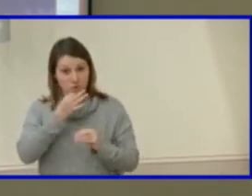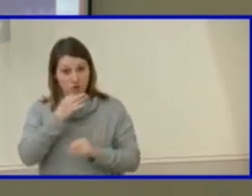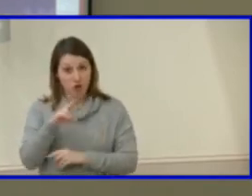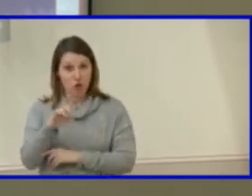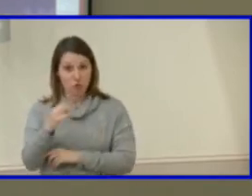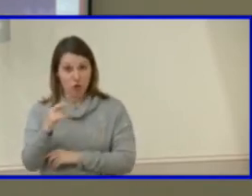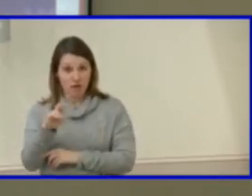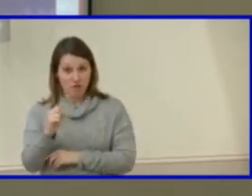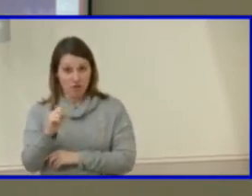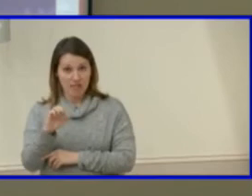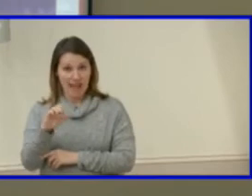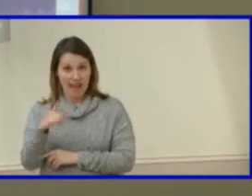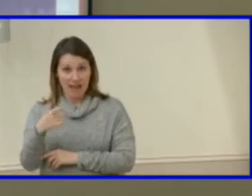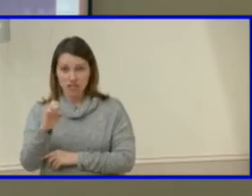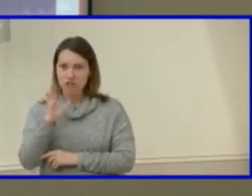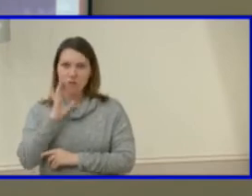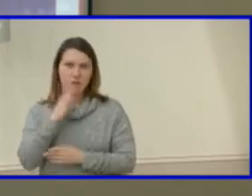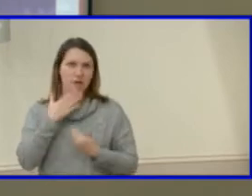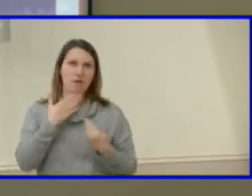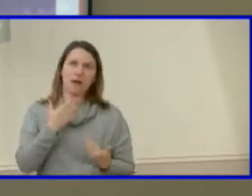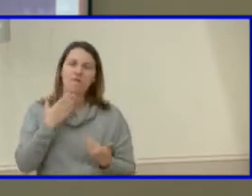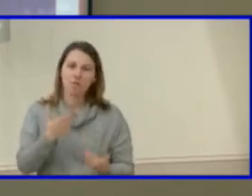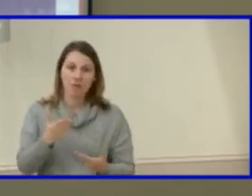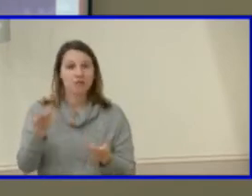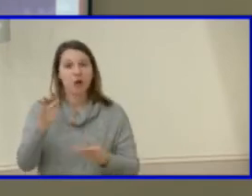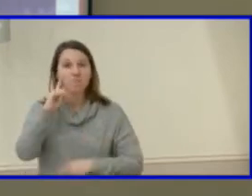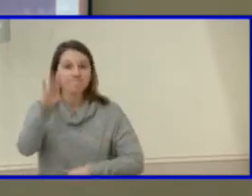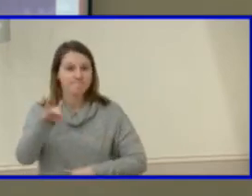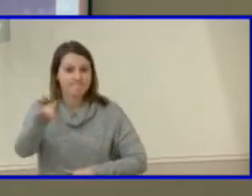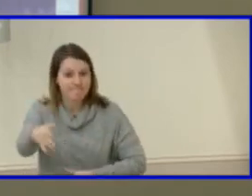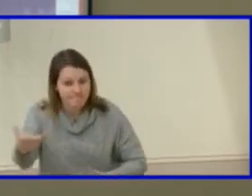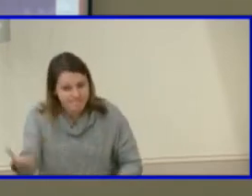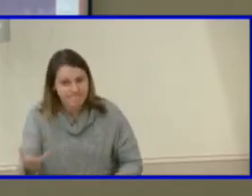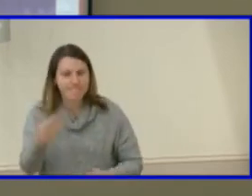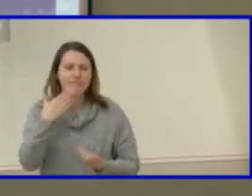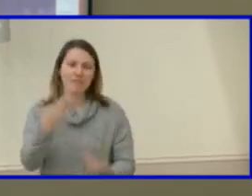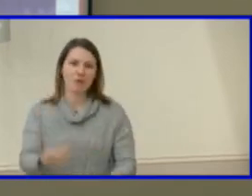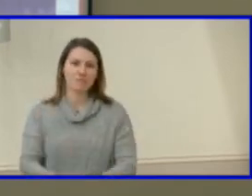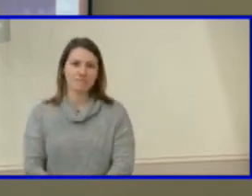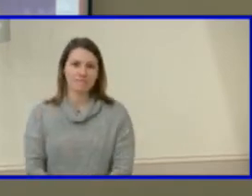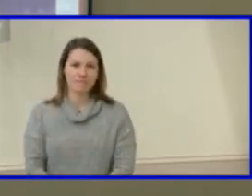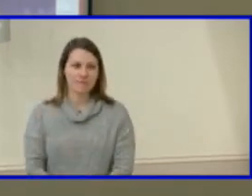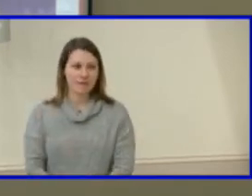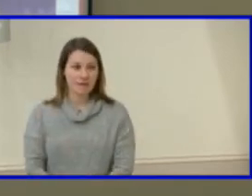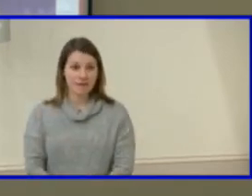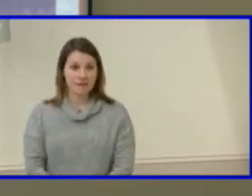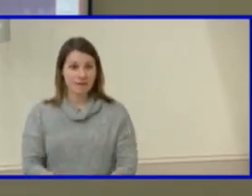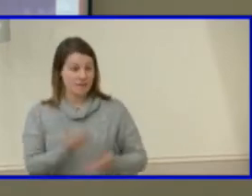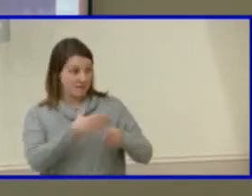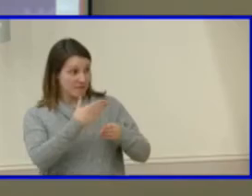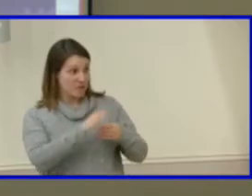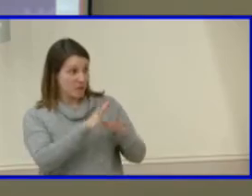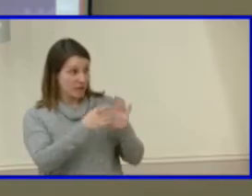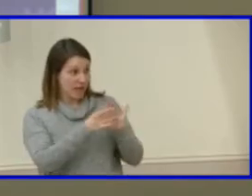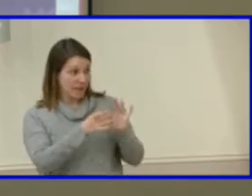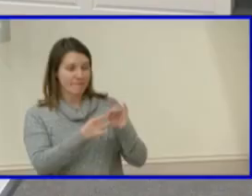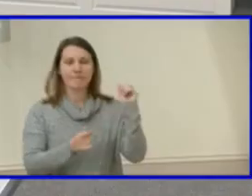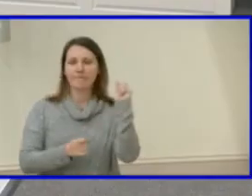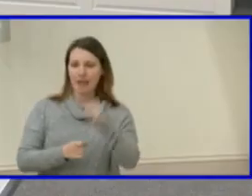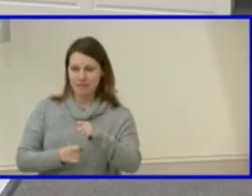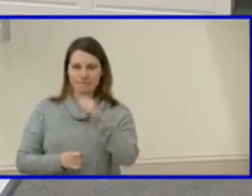grateful so um just throw that out there but thank you does that conclude your comments miss ms agmar thank